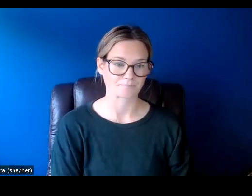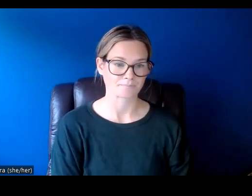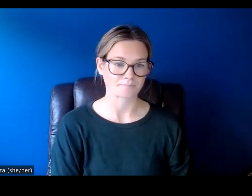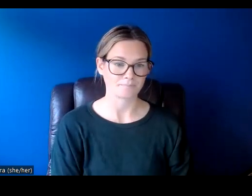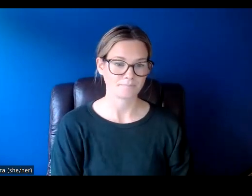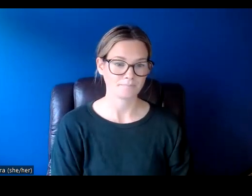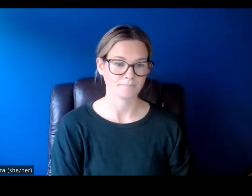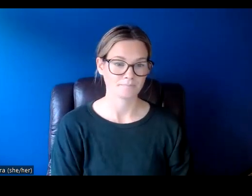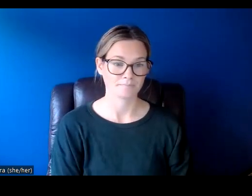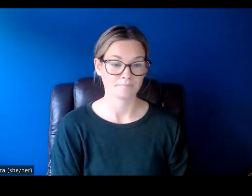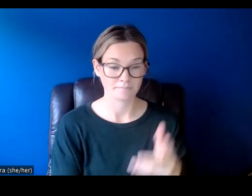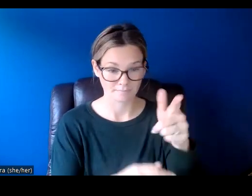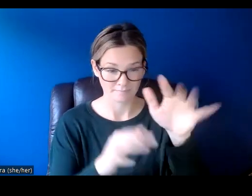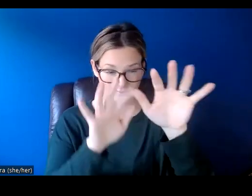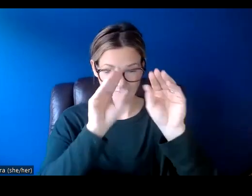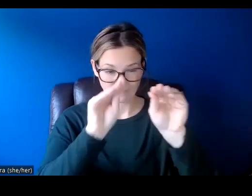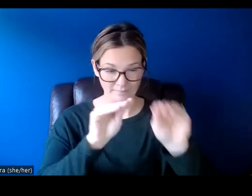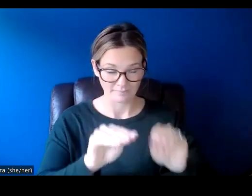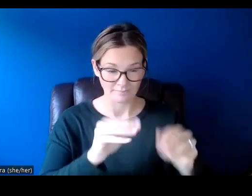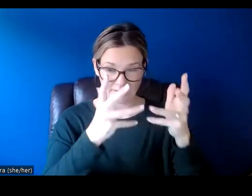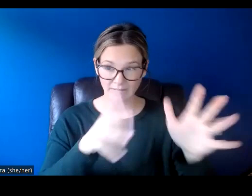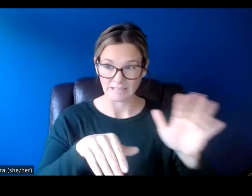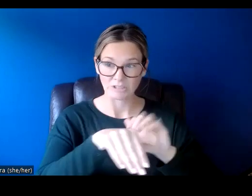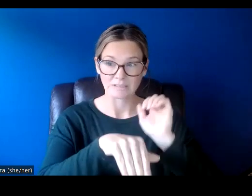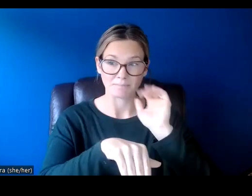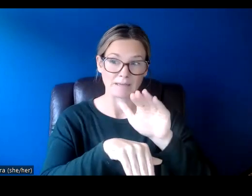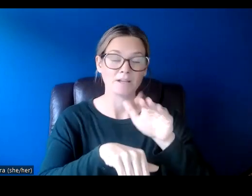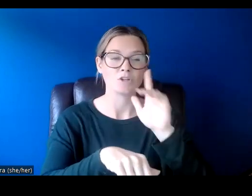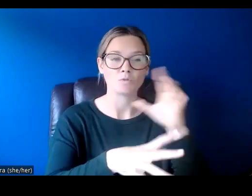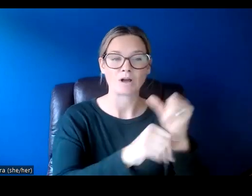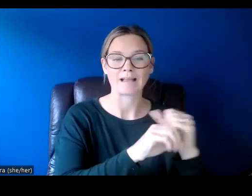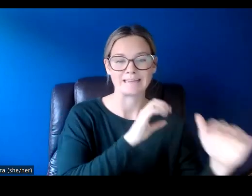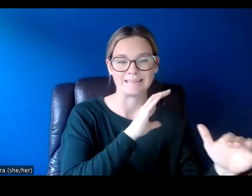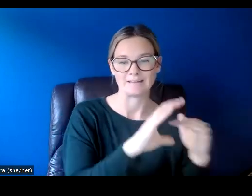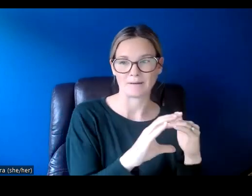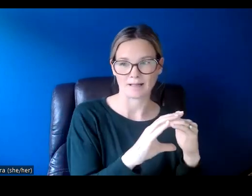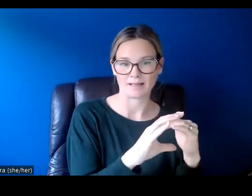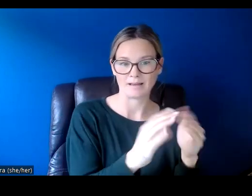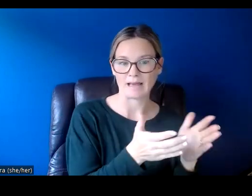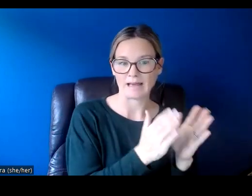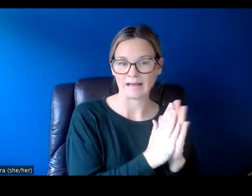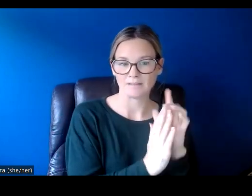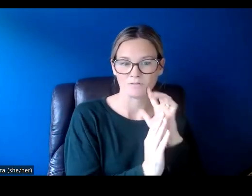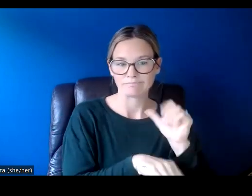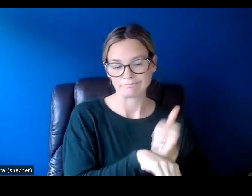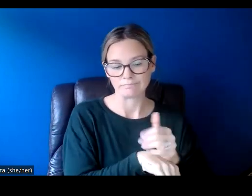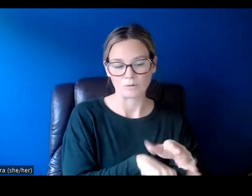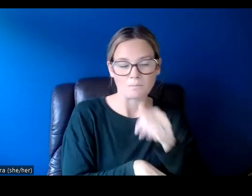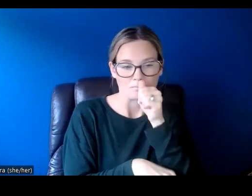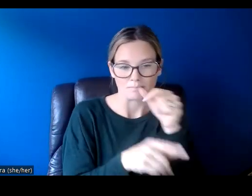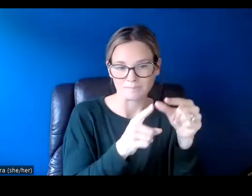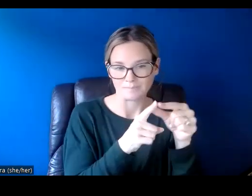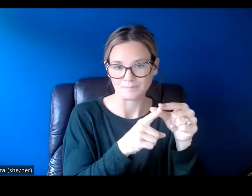Once this is all, once you've submitted, you are going to receive an email asking you to set up your password.